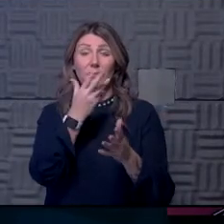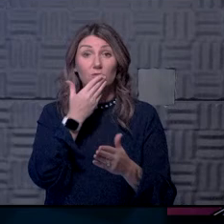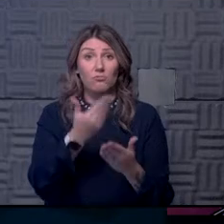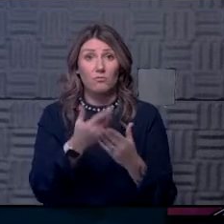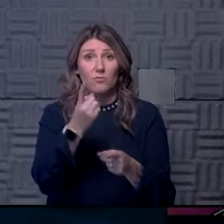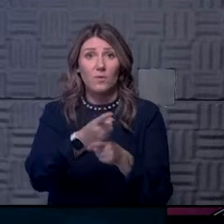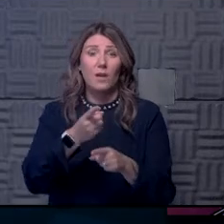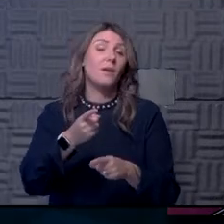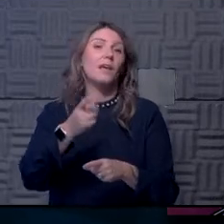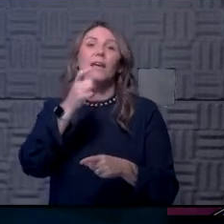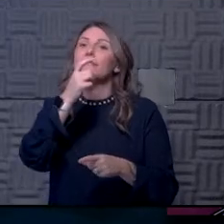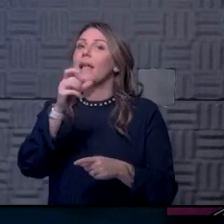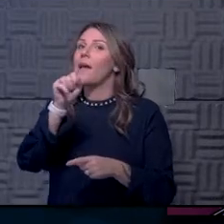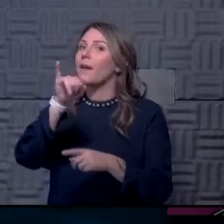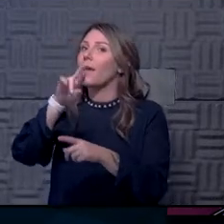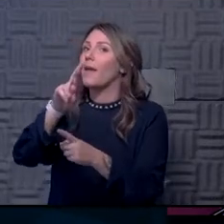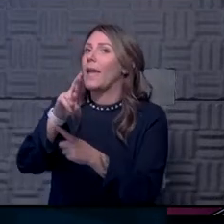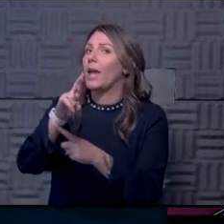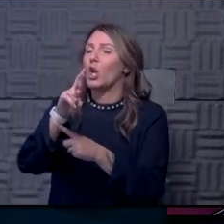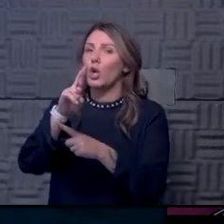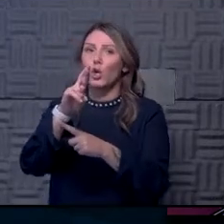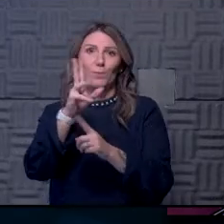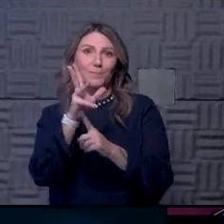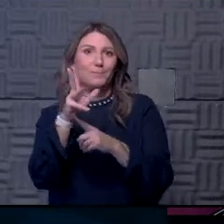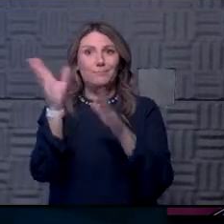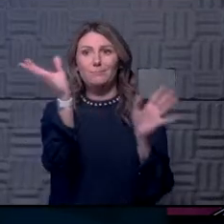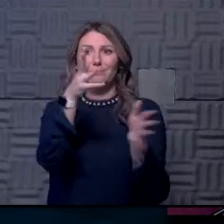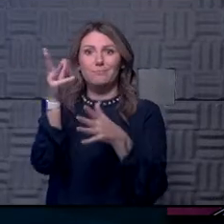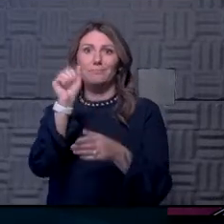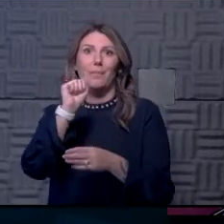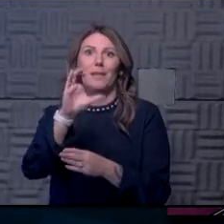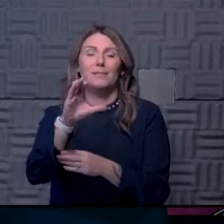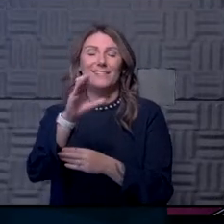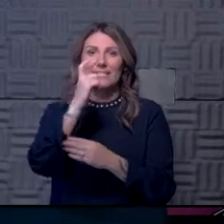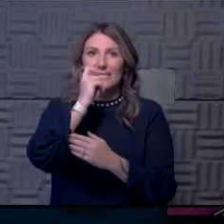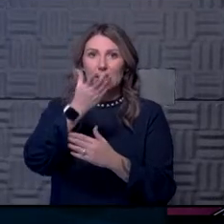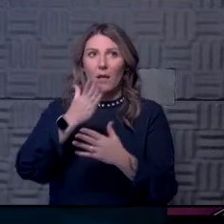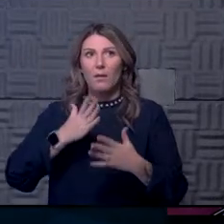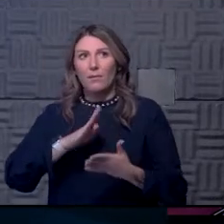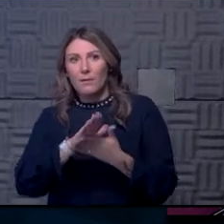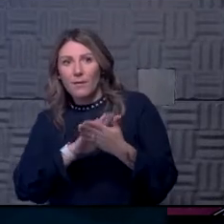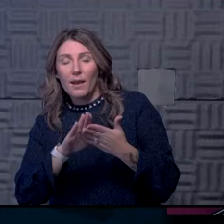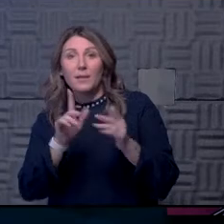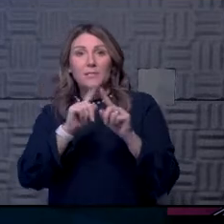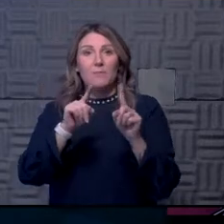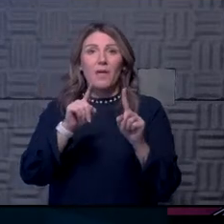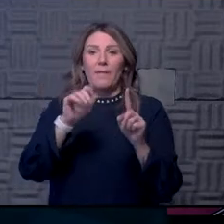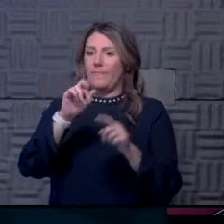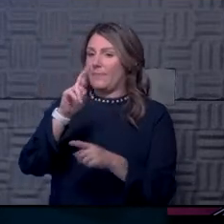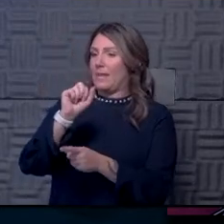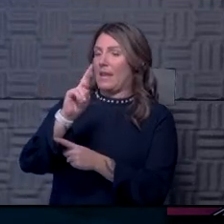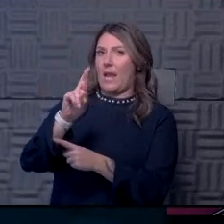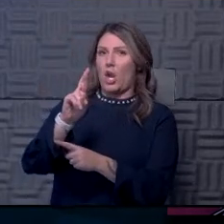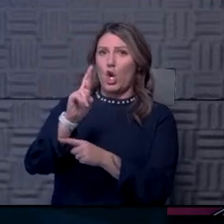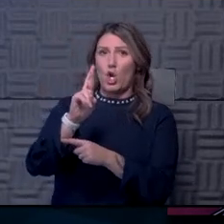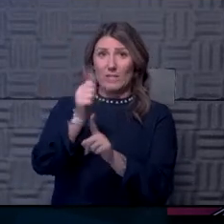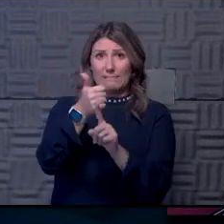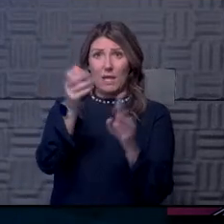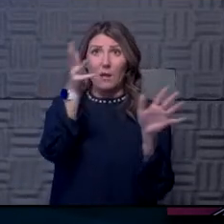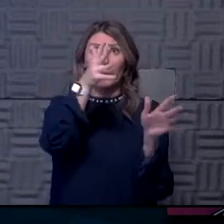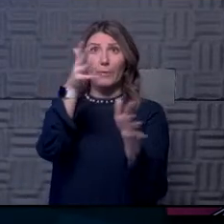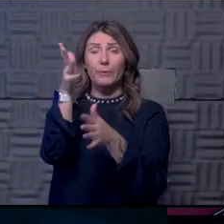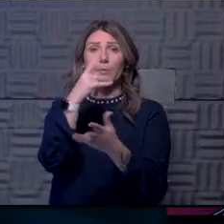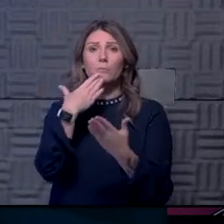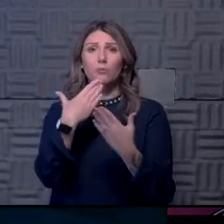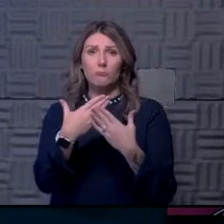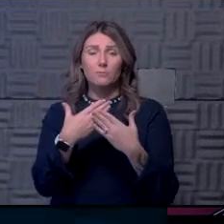good. It's not air conditioned. If it happens to be August, it's not so pleasant, but, but the air movement is actually quite good. And, and I